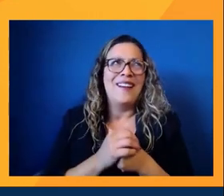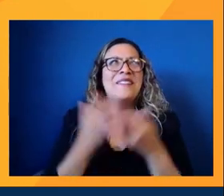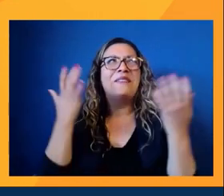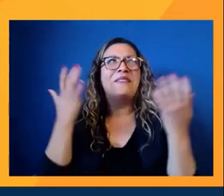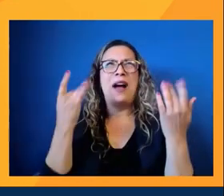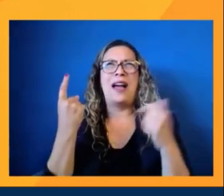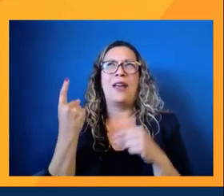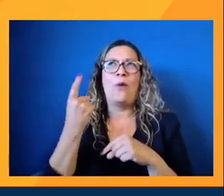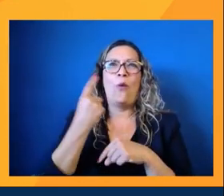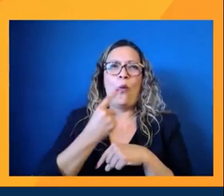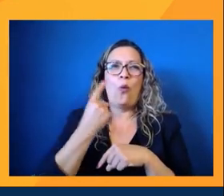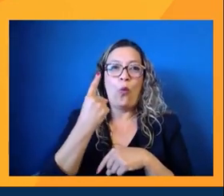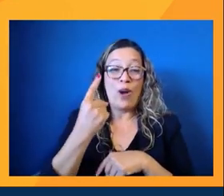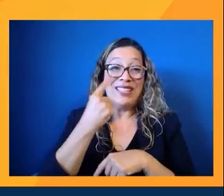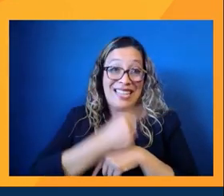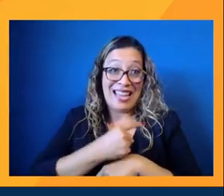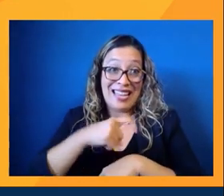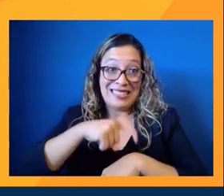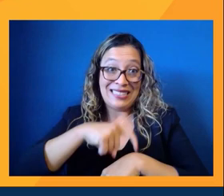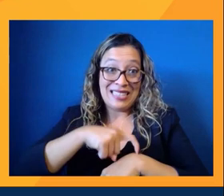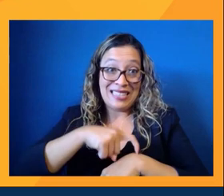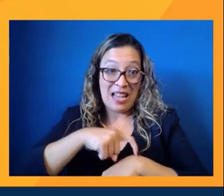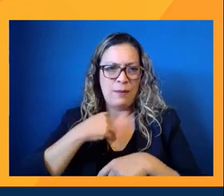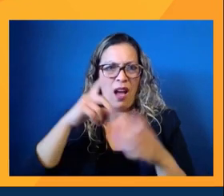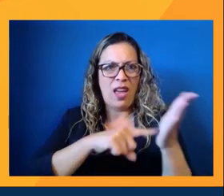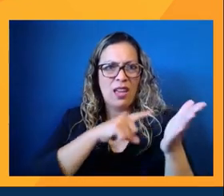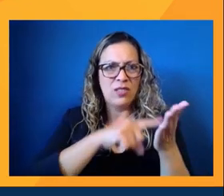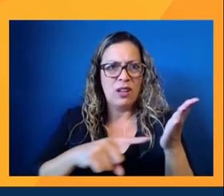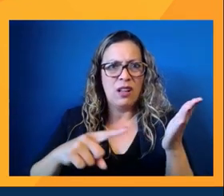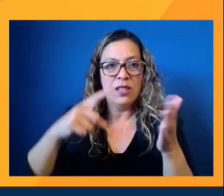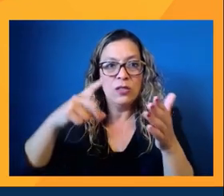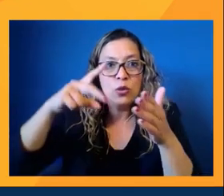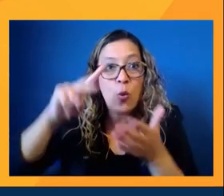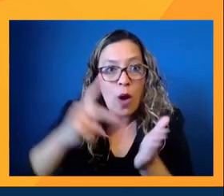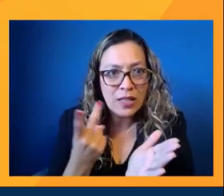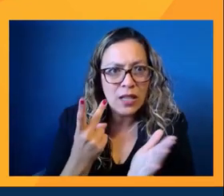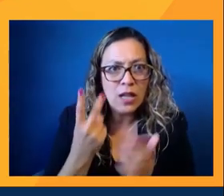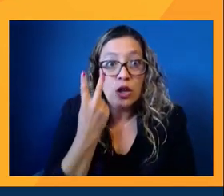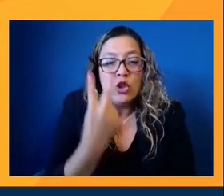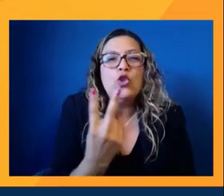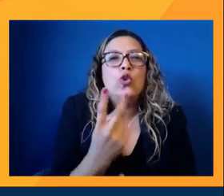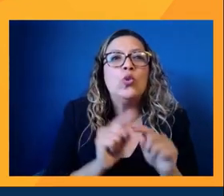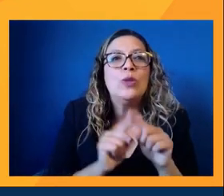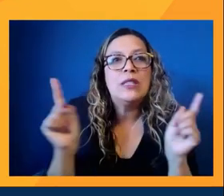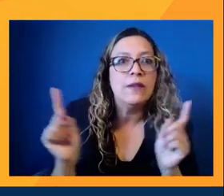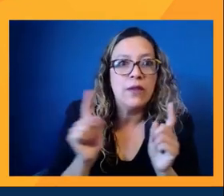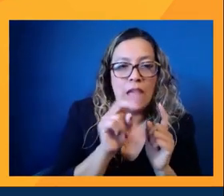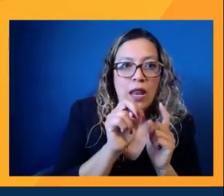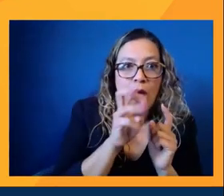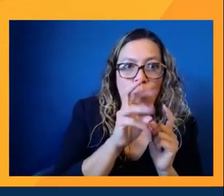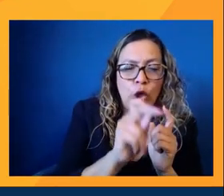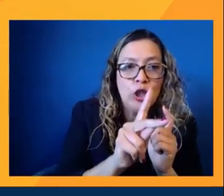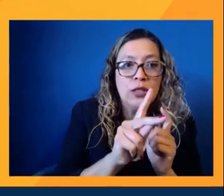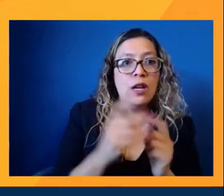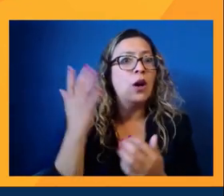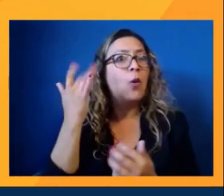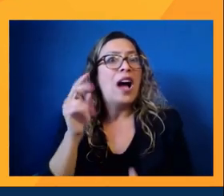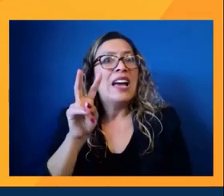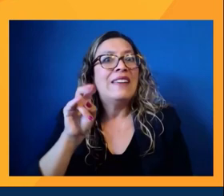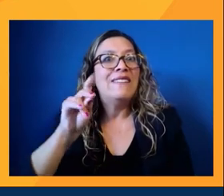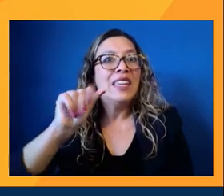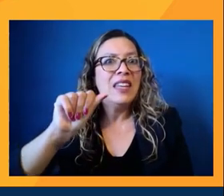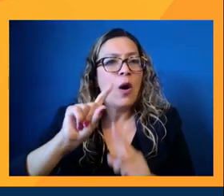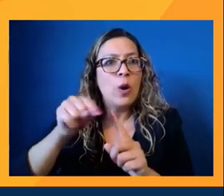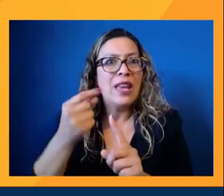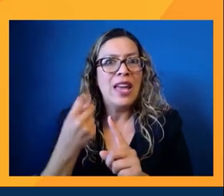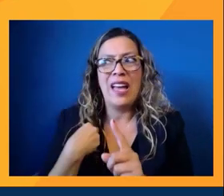at a time get canceled twice on different, on two different networks, right? Why, why did Vita only have three and a half to four